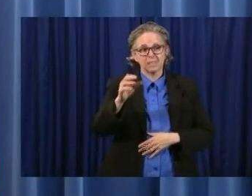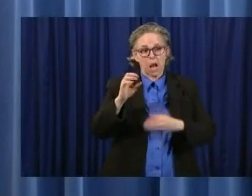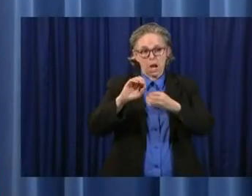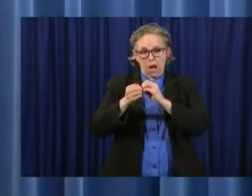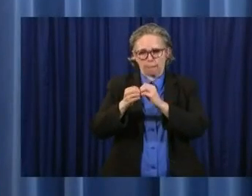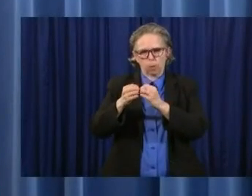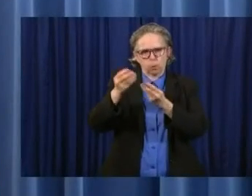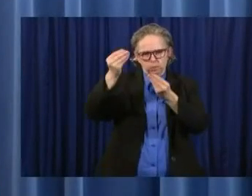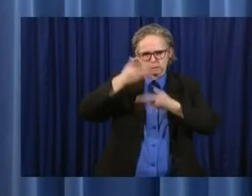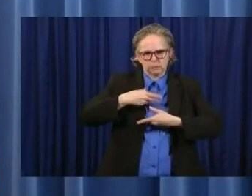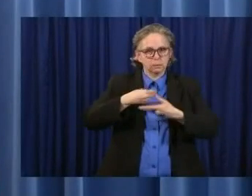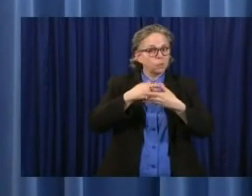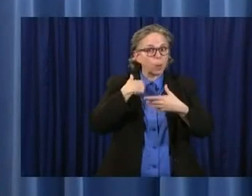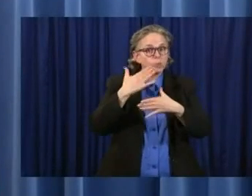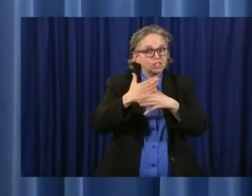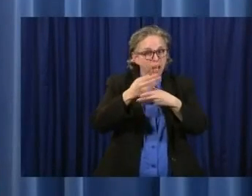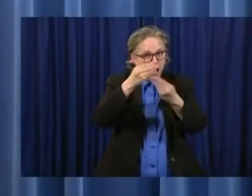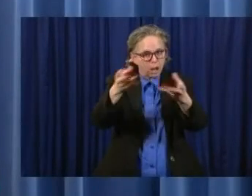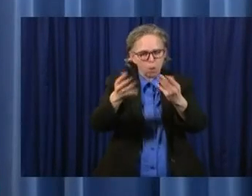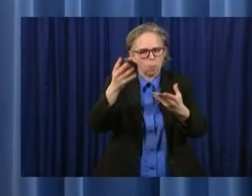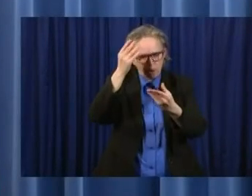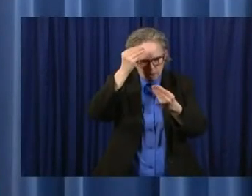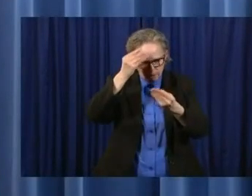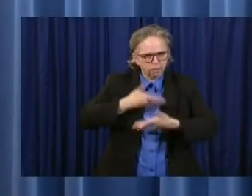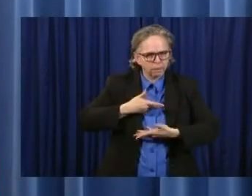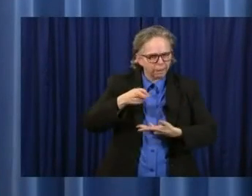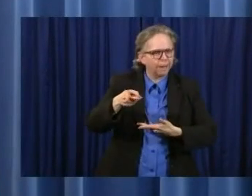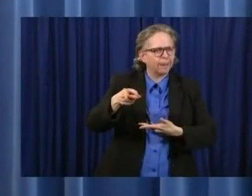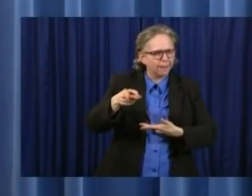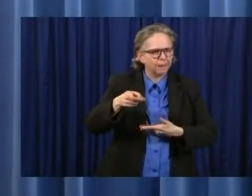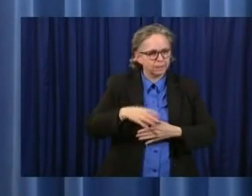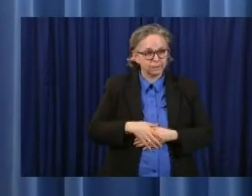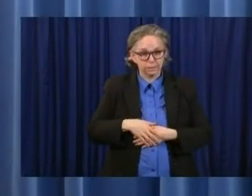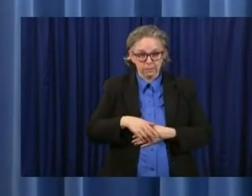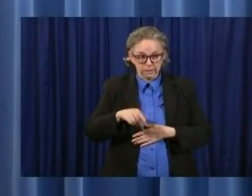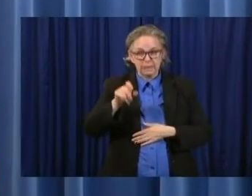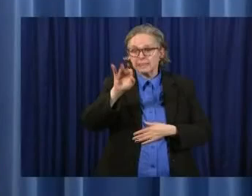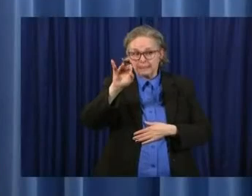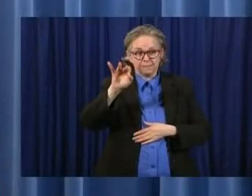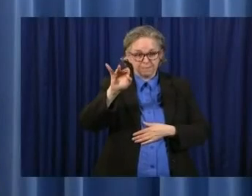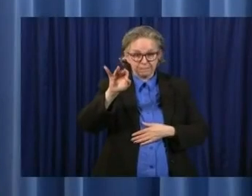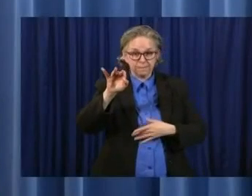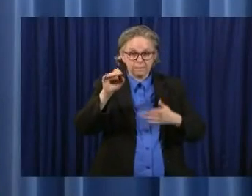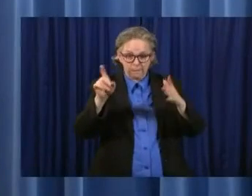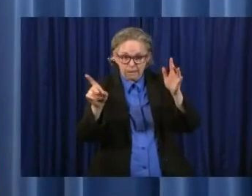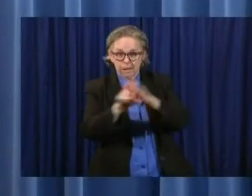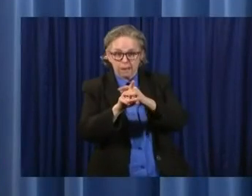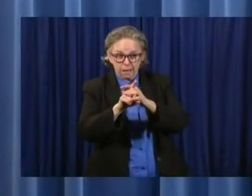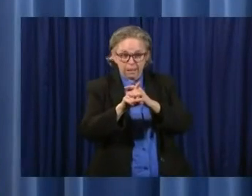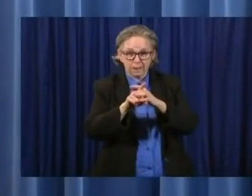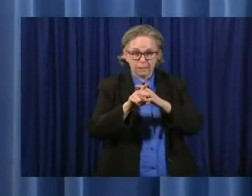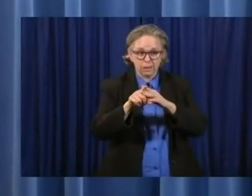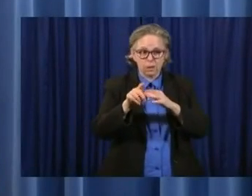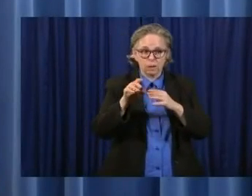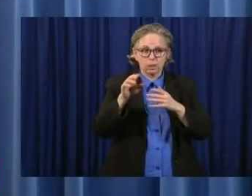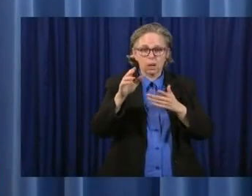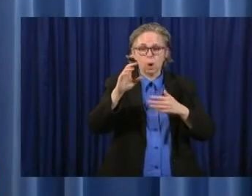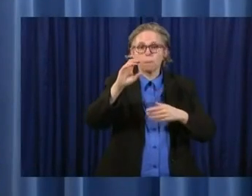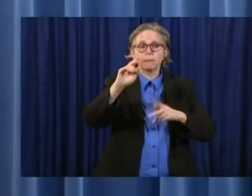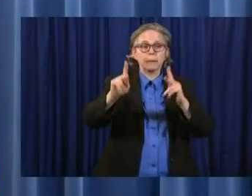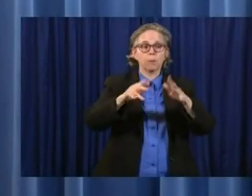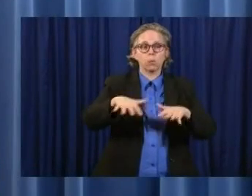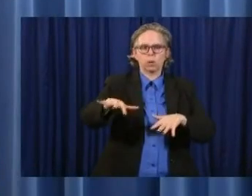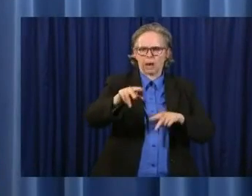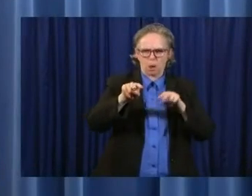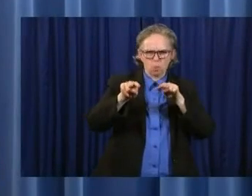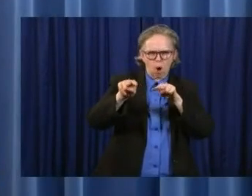This is something that all Ohioans, if it occurs, all Ohioans are going to be able to monitor every single